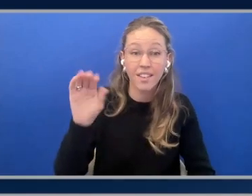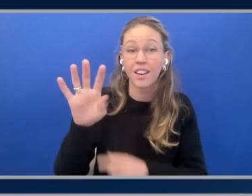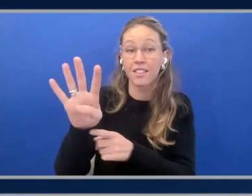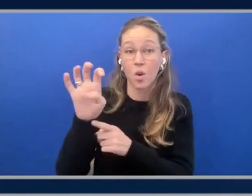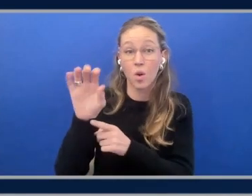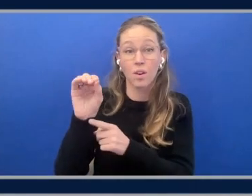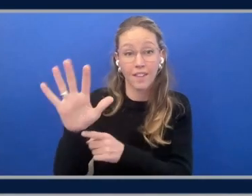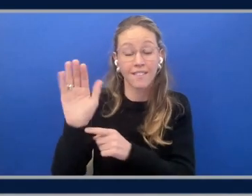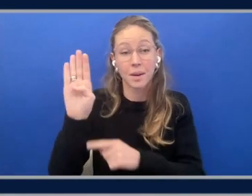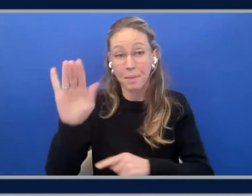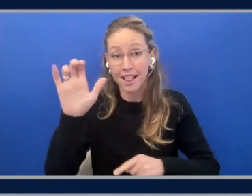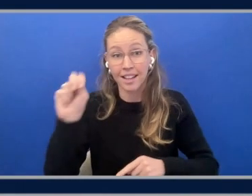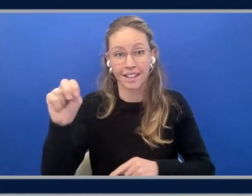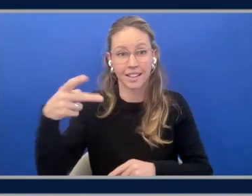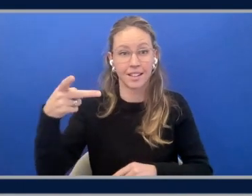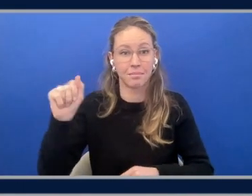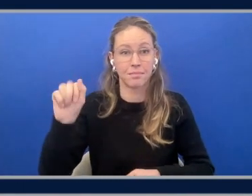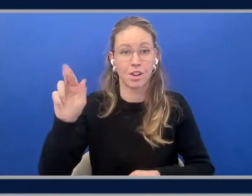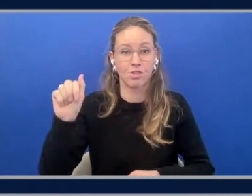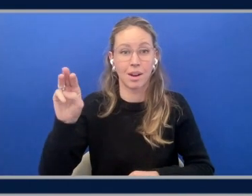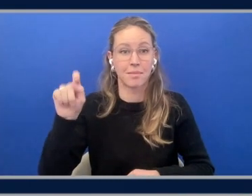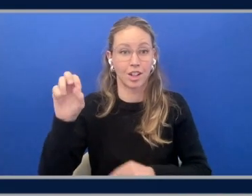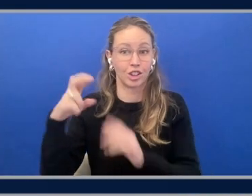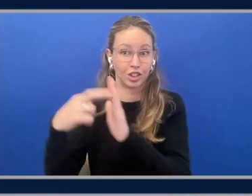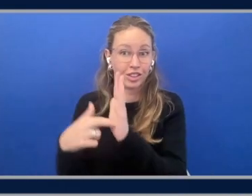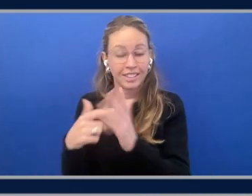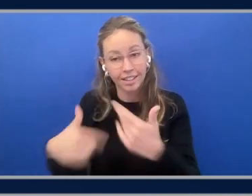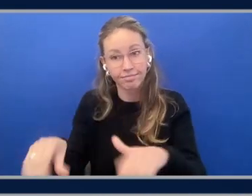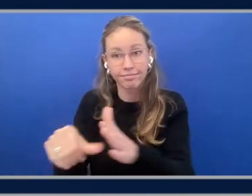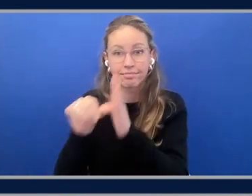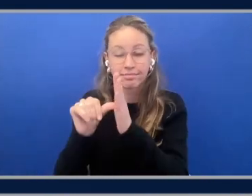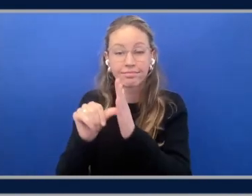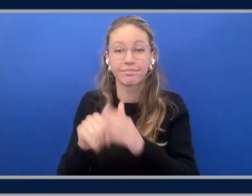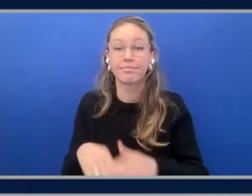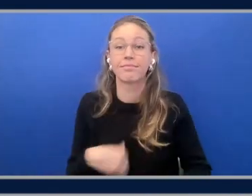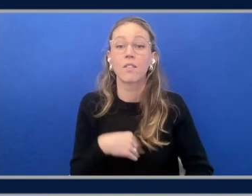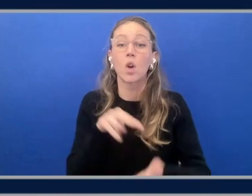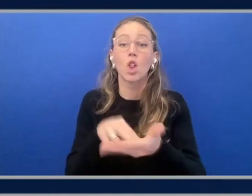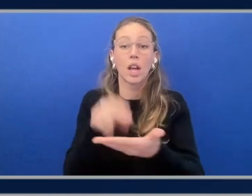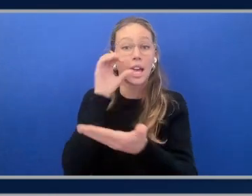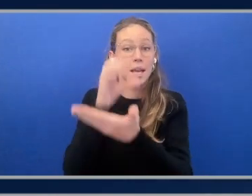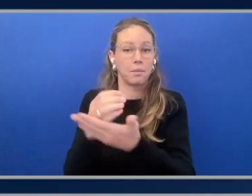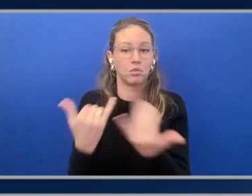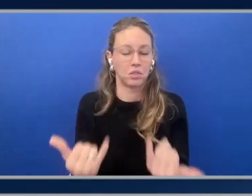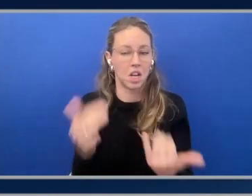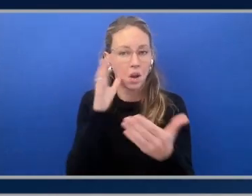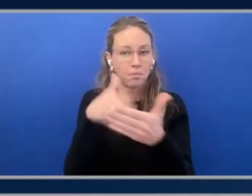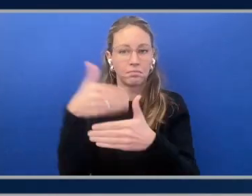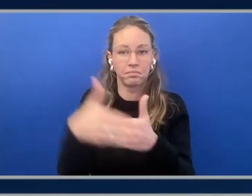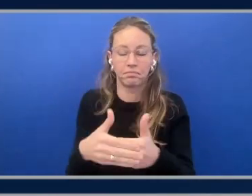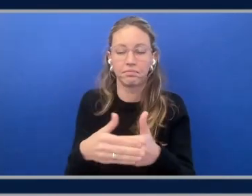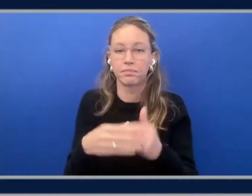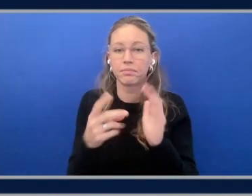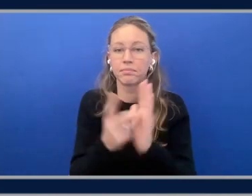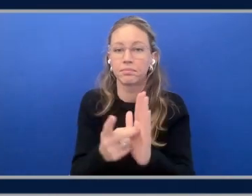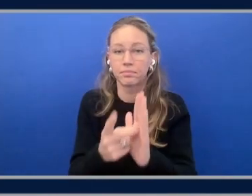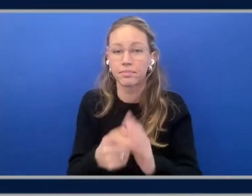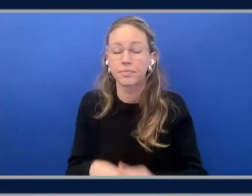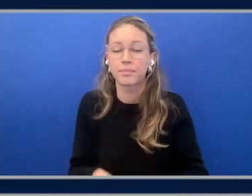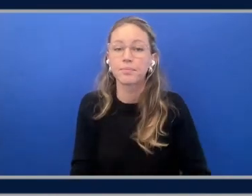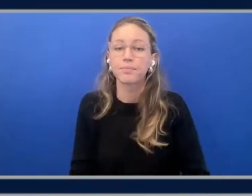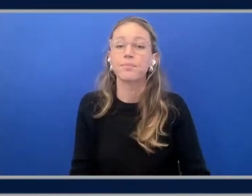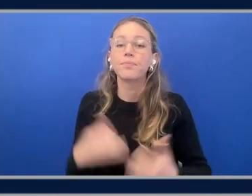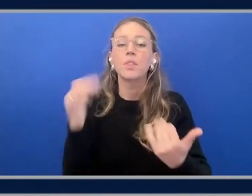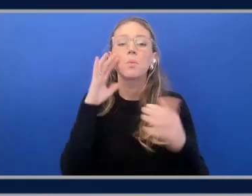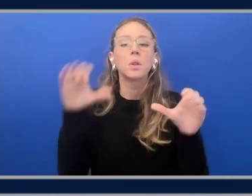-billion-parameters. I mean, that's pretty impressive. And if we go to the image demo here, so here we're going to do